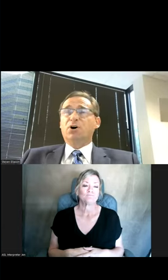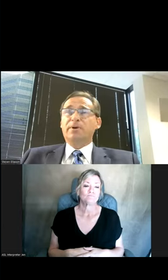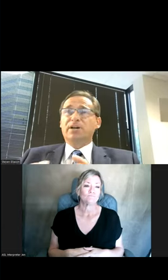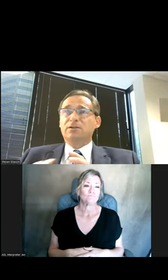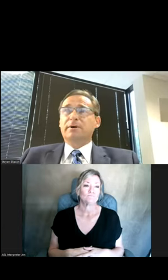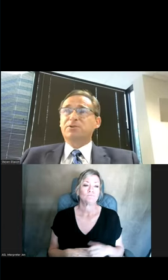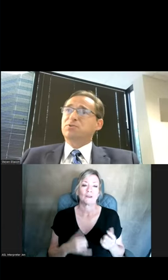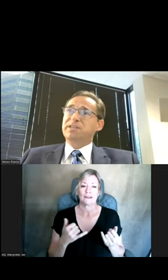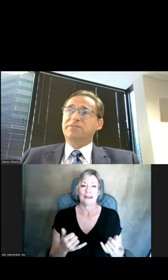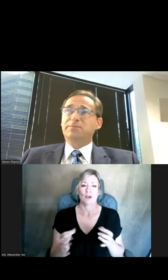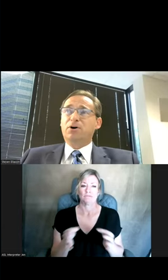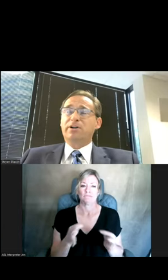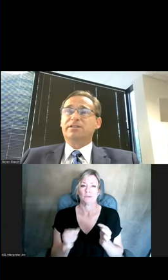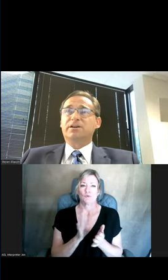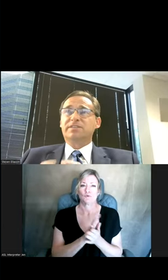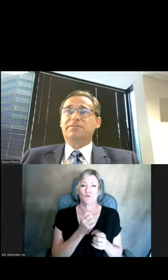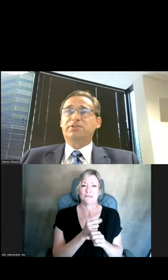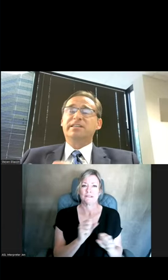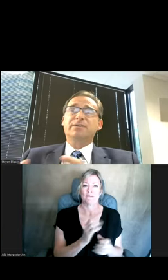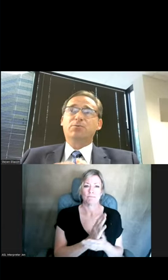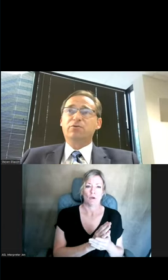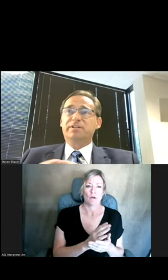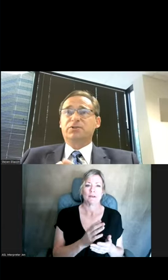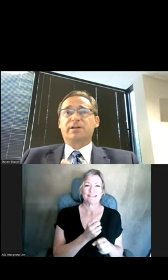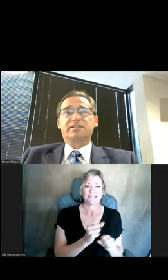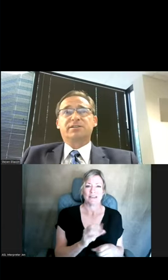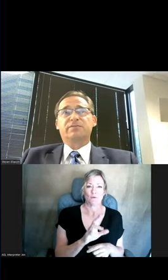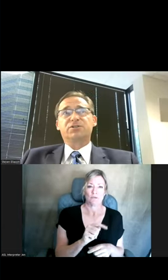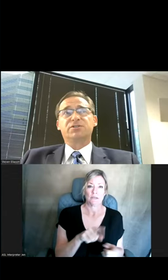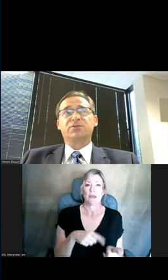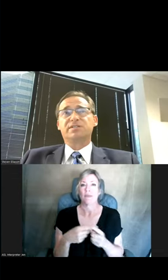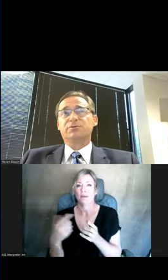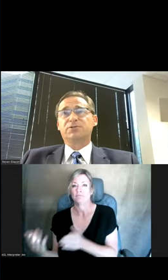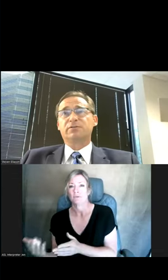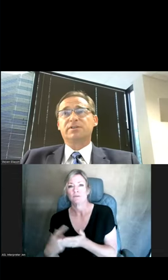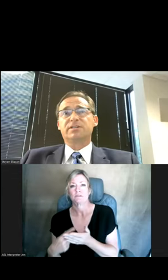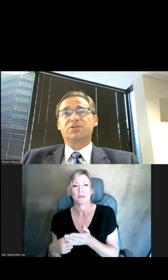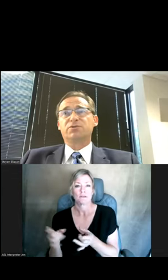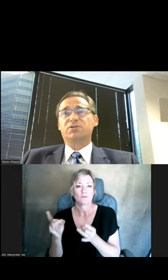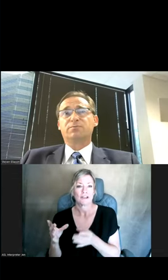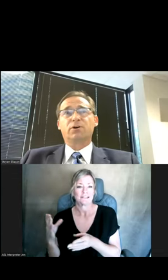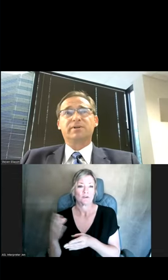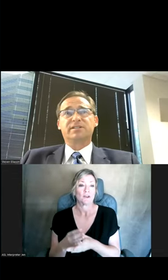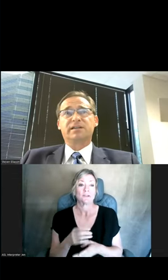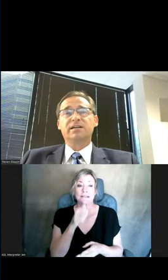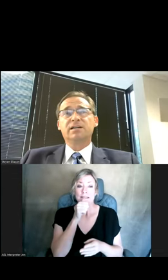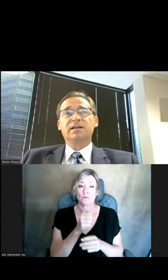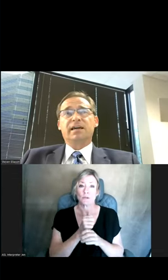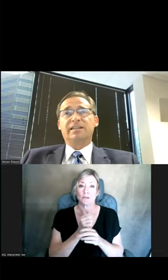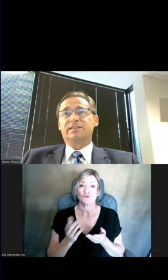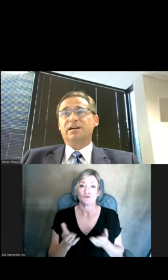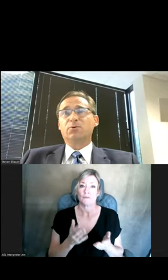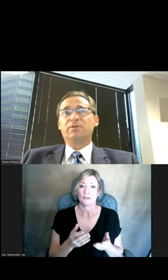So I'm going to talk a little bit about the school safety component of SafeUT, and then we'll move into the crisis intervention. So the Secret Service issued this report recently,